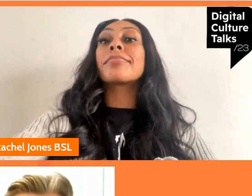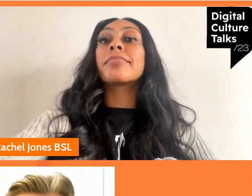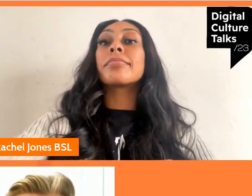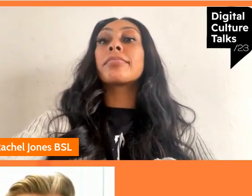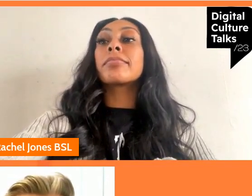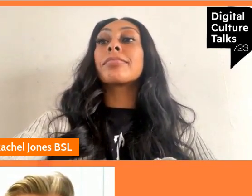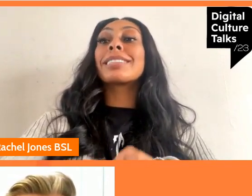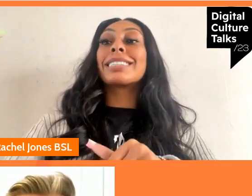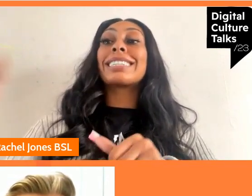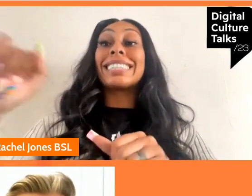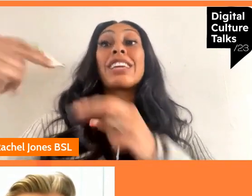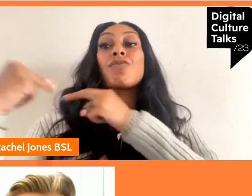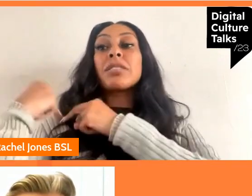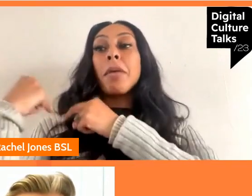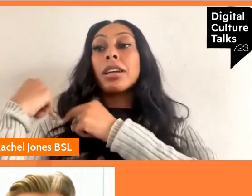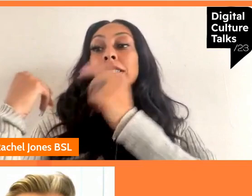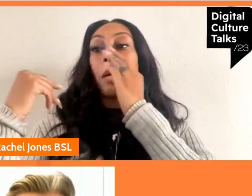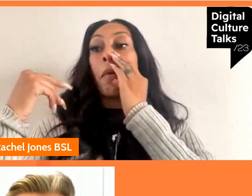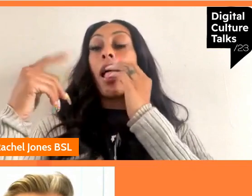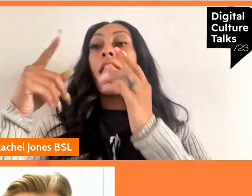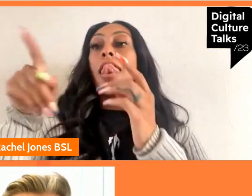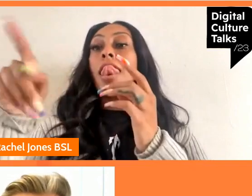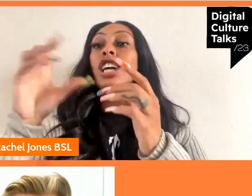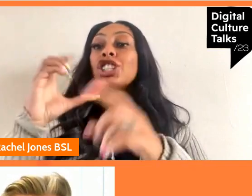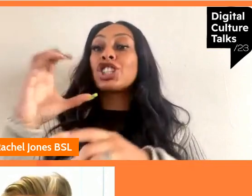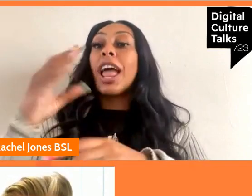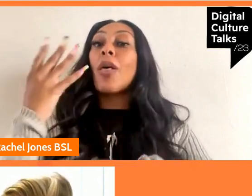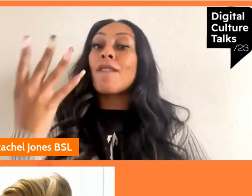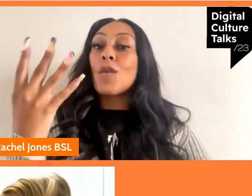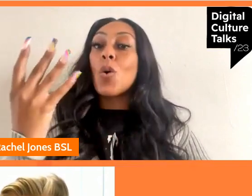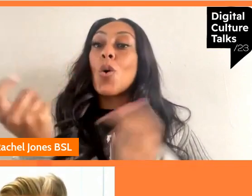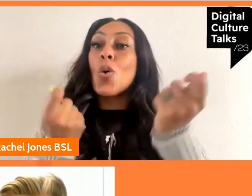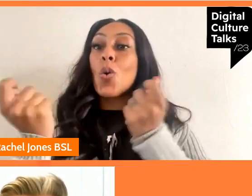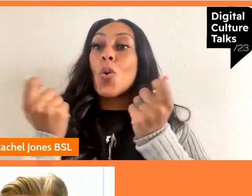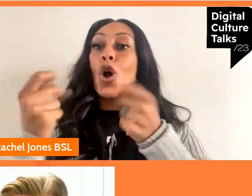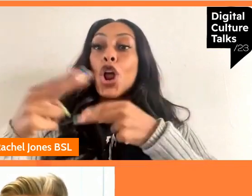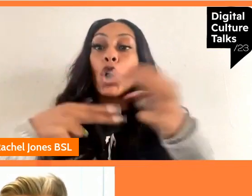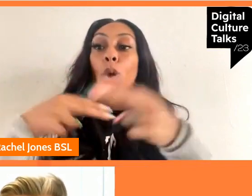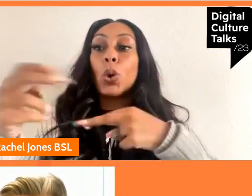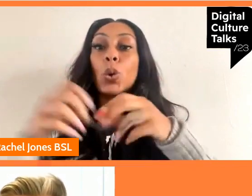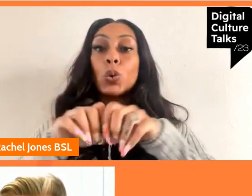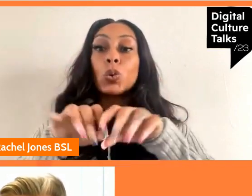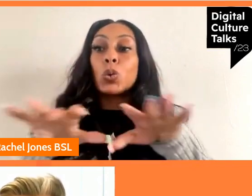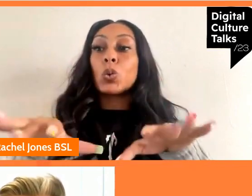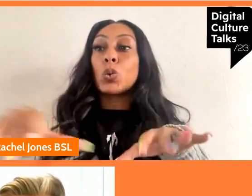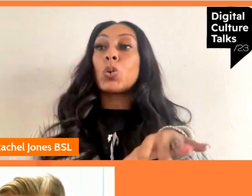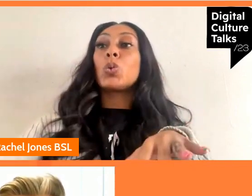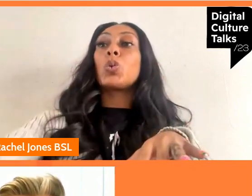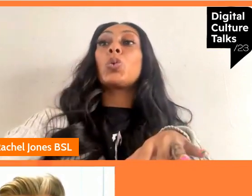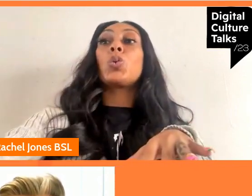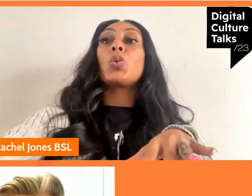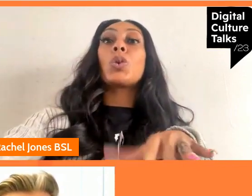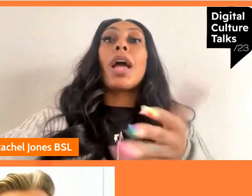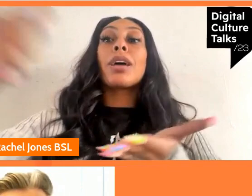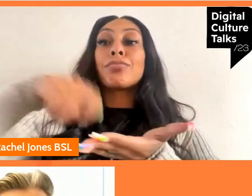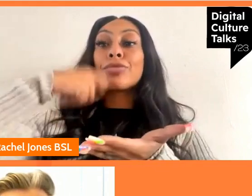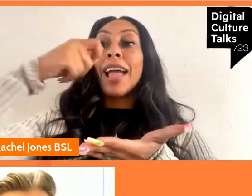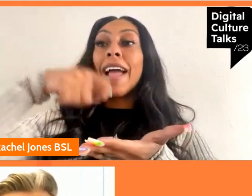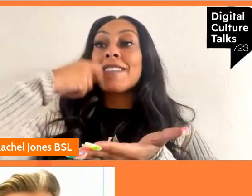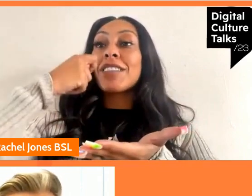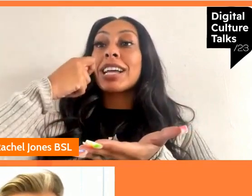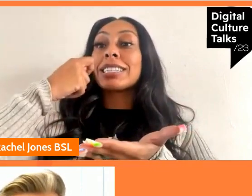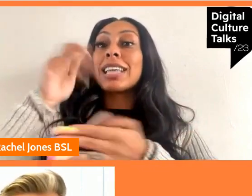tonight and prior to that he was at channel 4 running the news operation on the channel 4 breakfast program rise